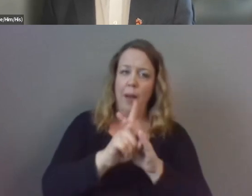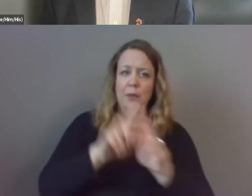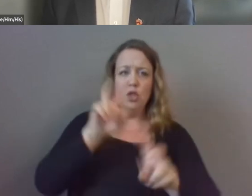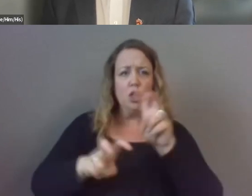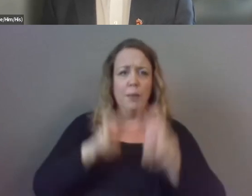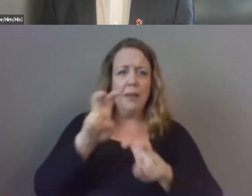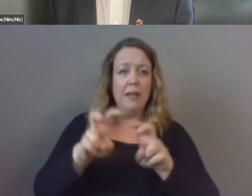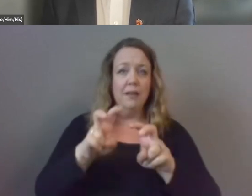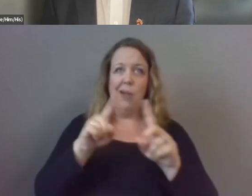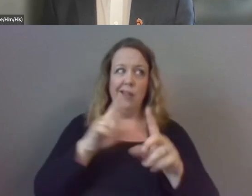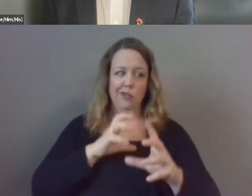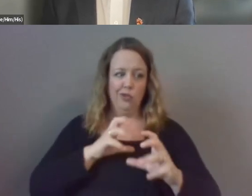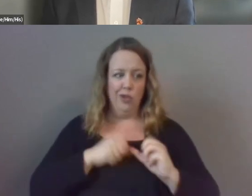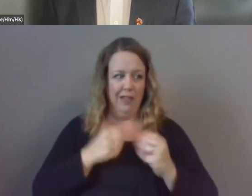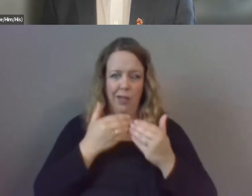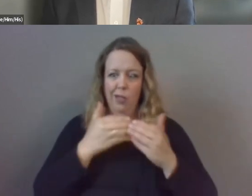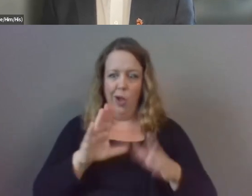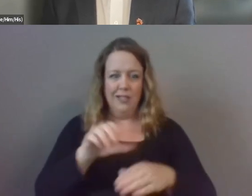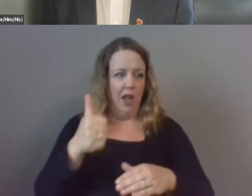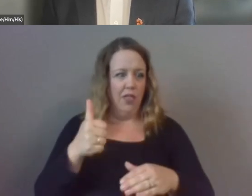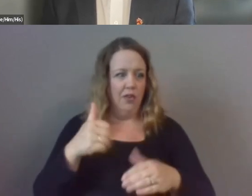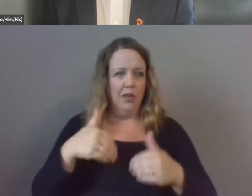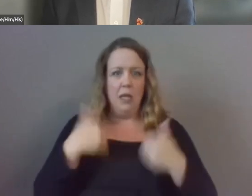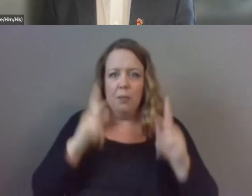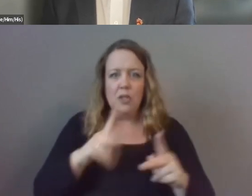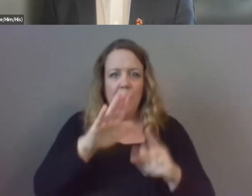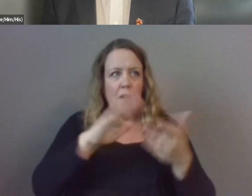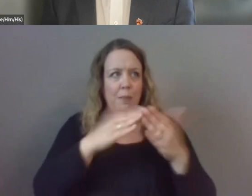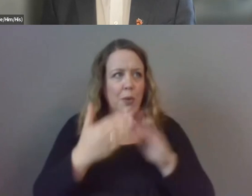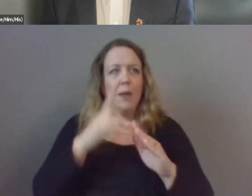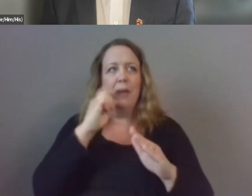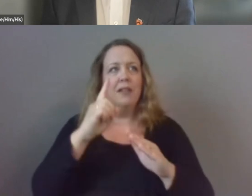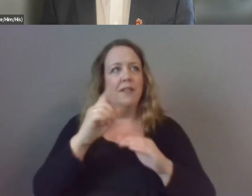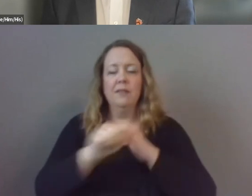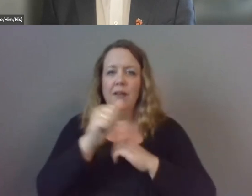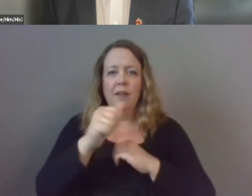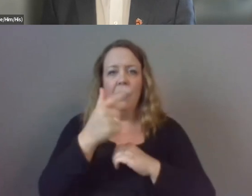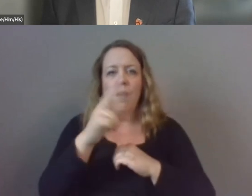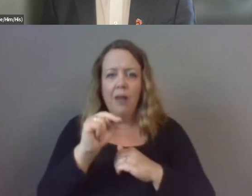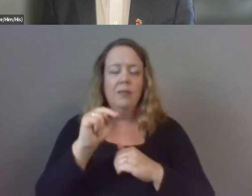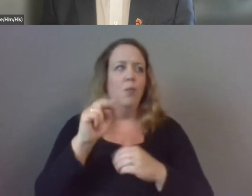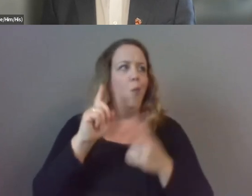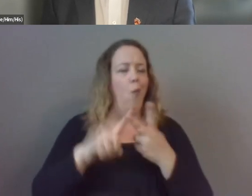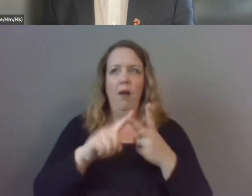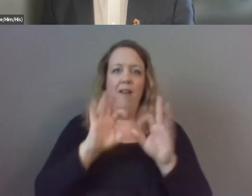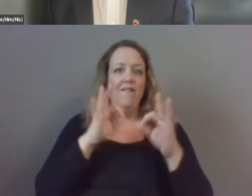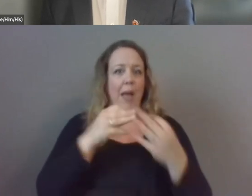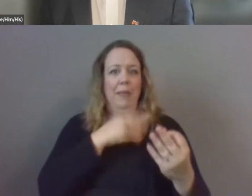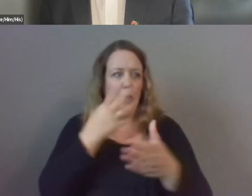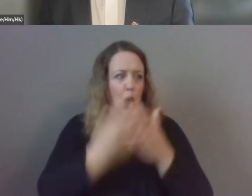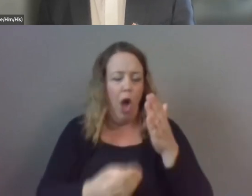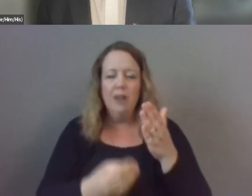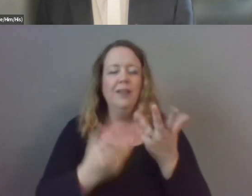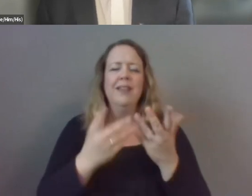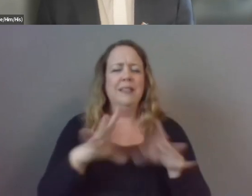grieving the loss of a young another young person in their community due to gun violence or even a family member um it's also more